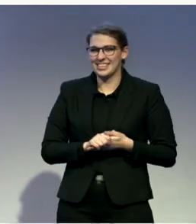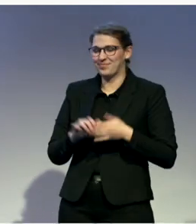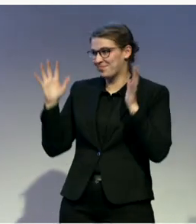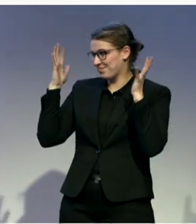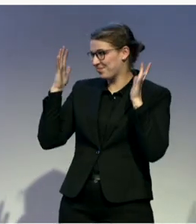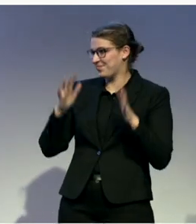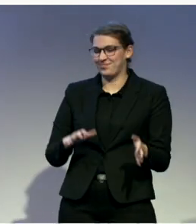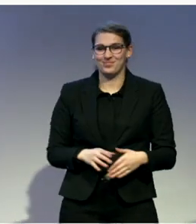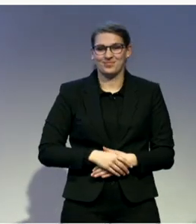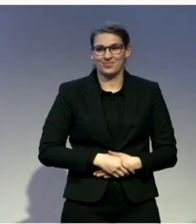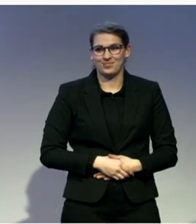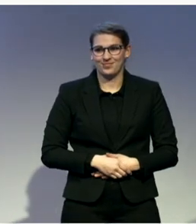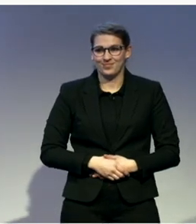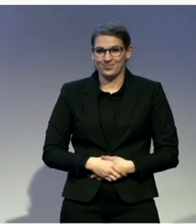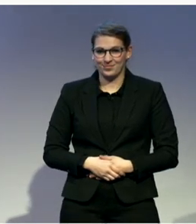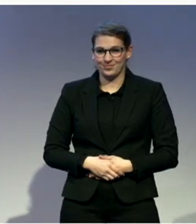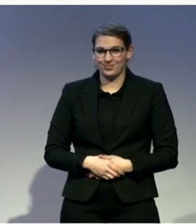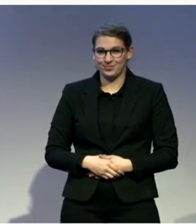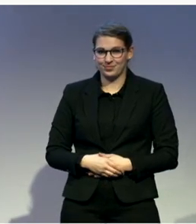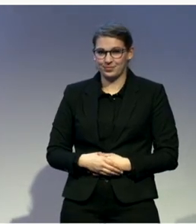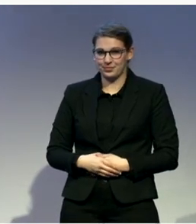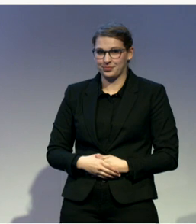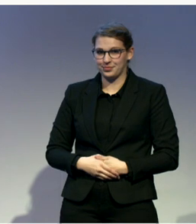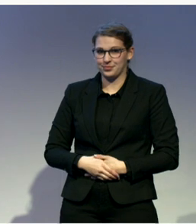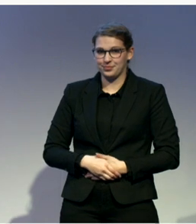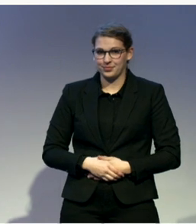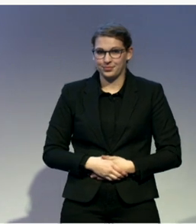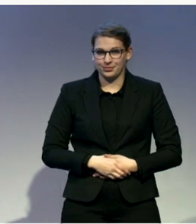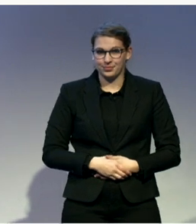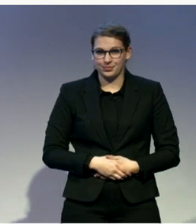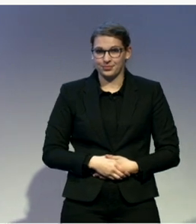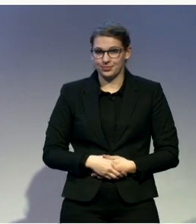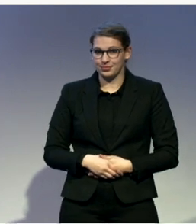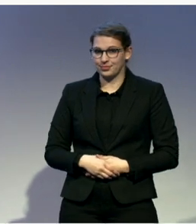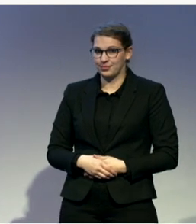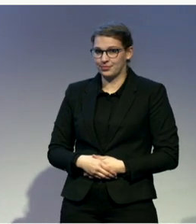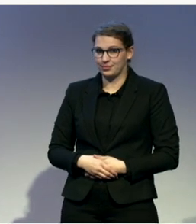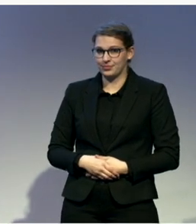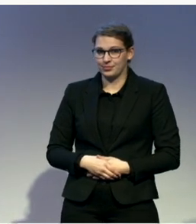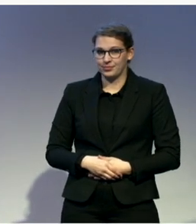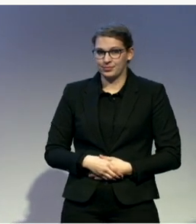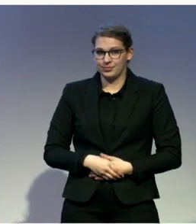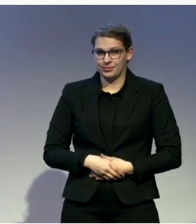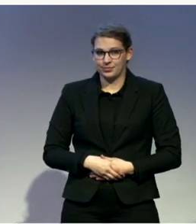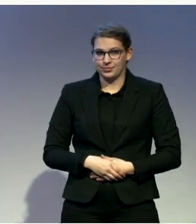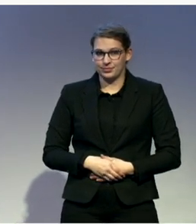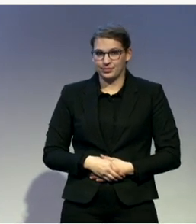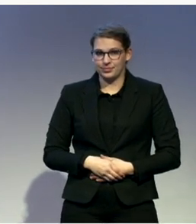So my next speaker is Nick Delahoon, director of